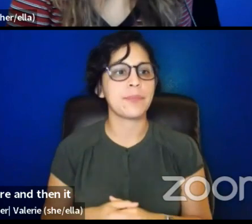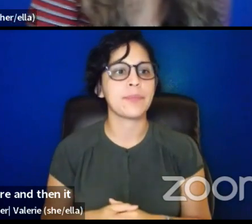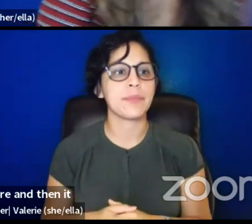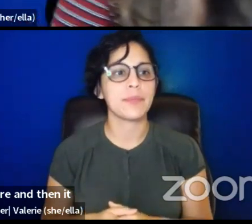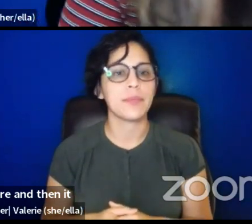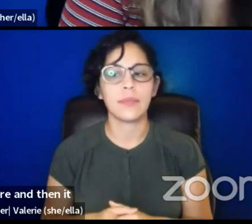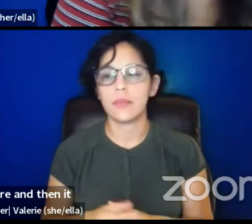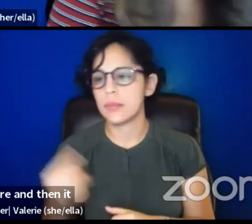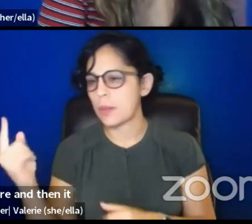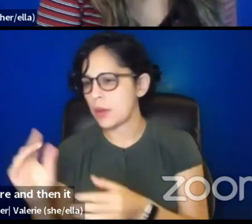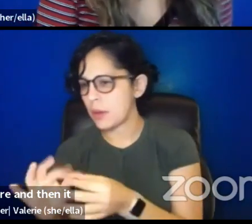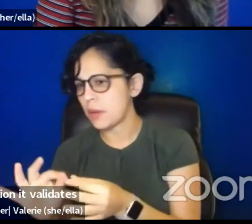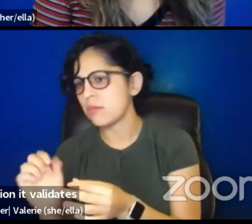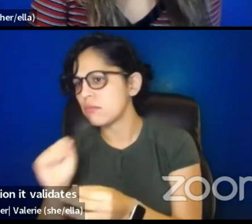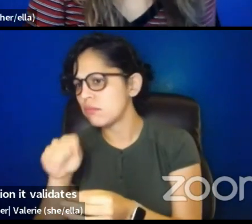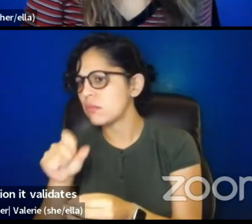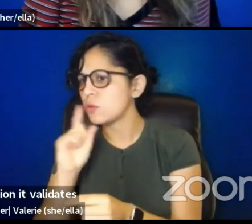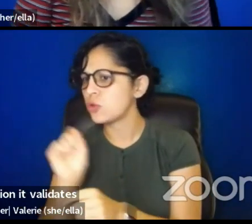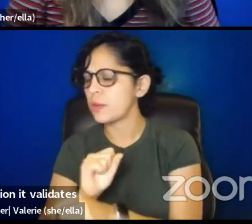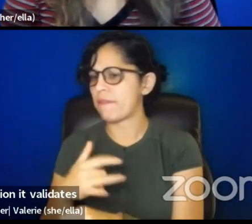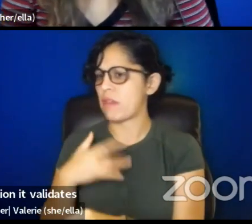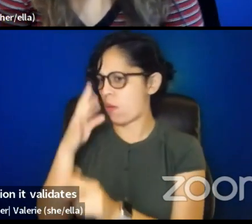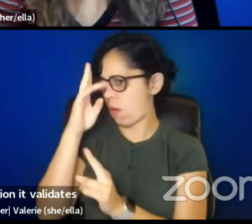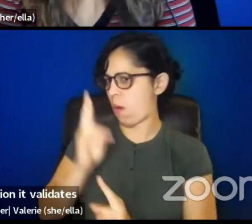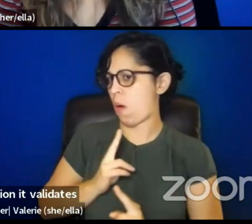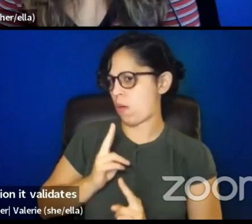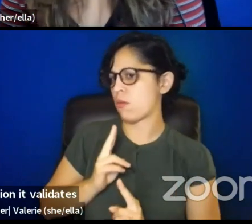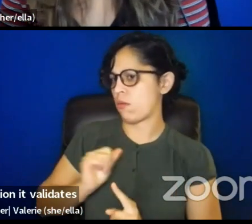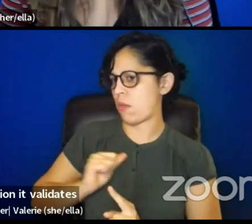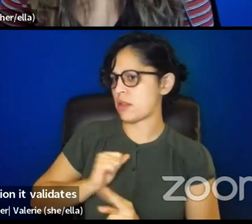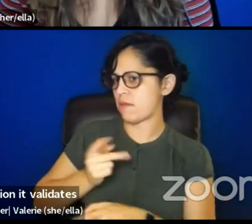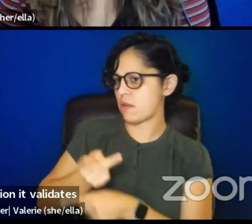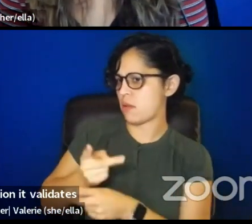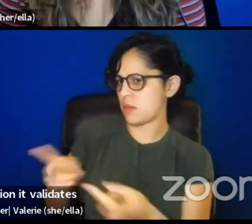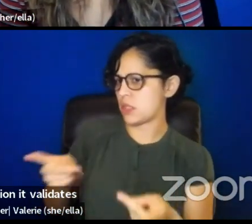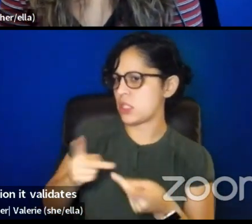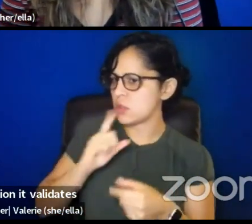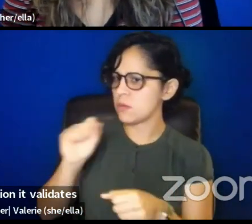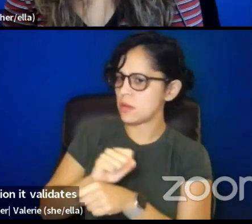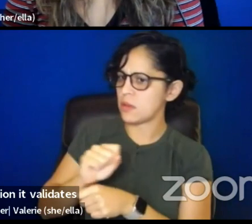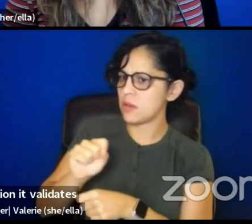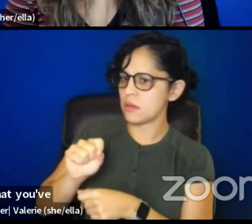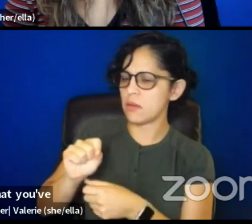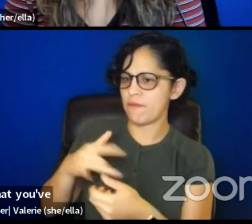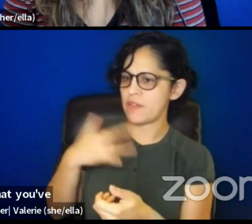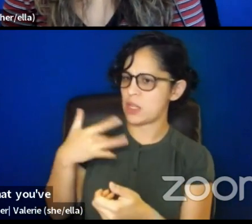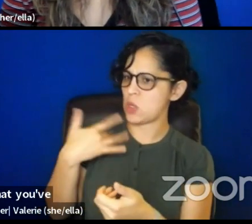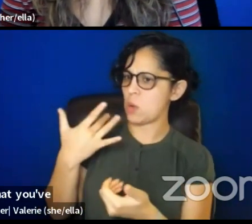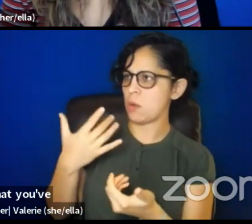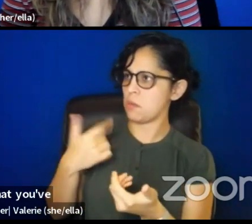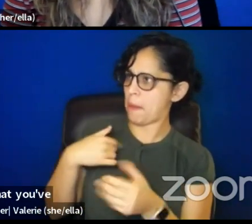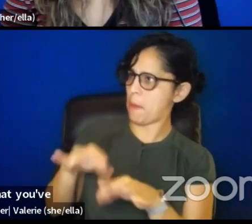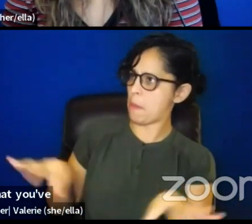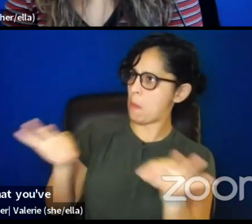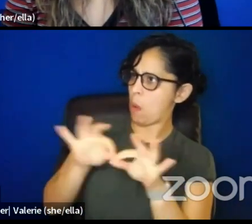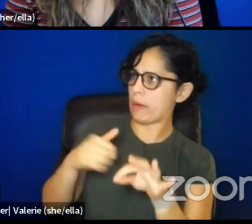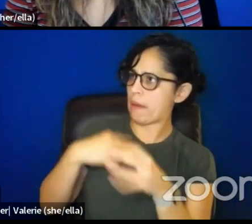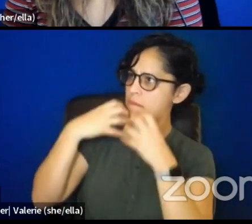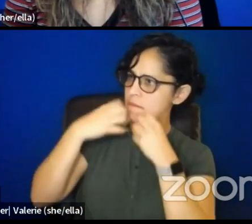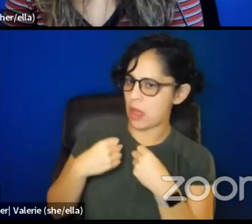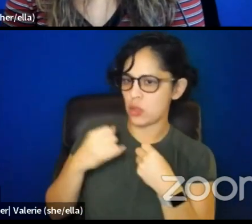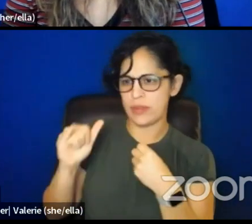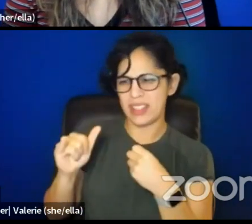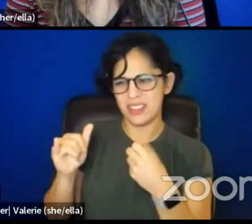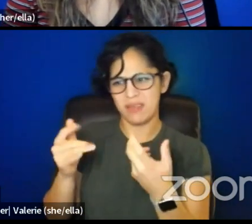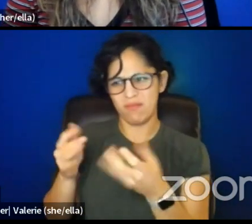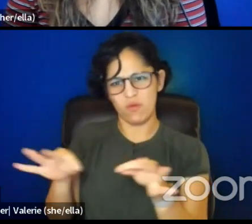caregiving physician. validates how critical you are. I'm so glad that you've experienced that, Lisa. Um, and then, yeah, uh, regarding